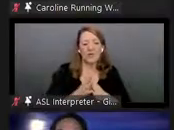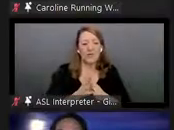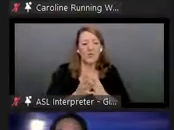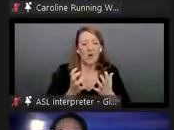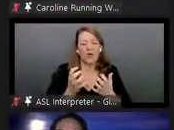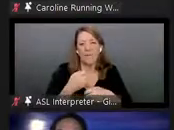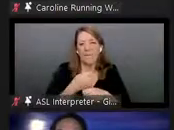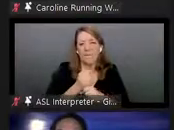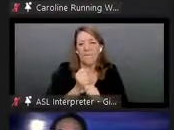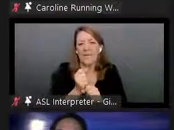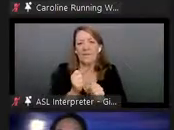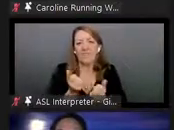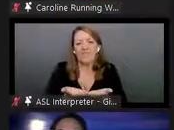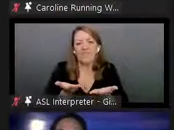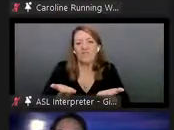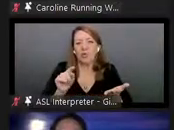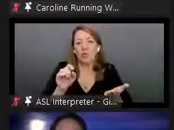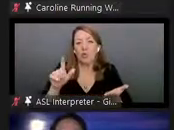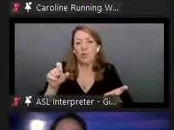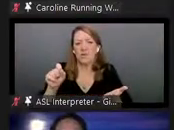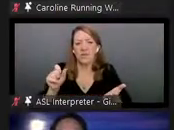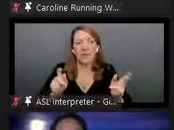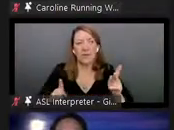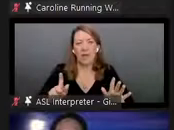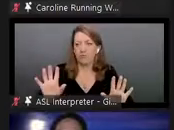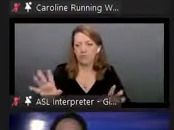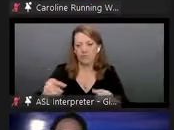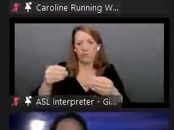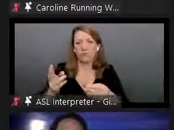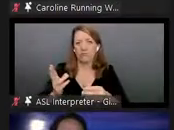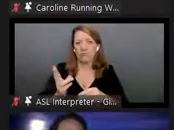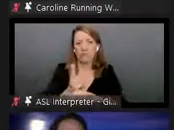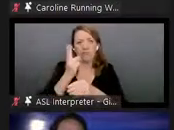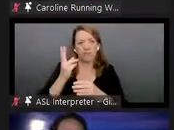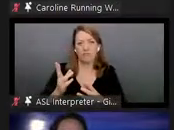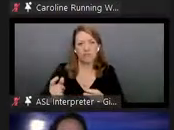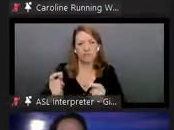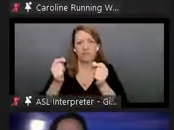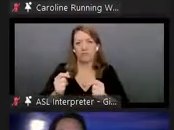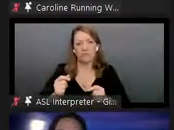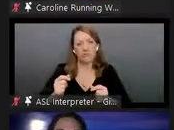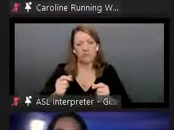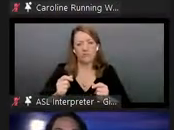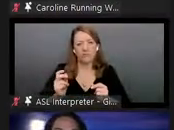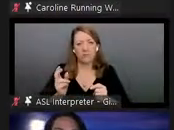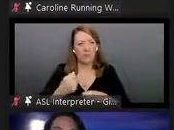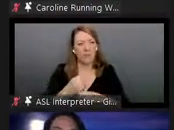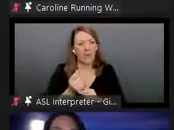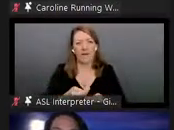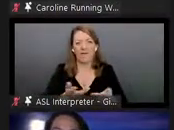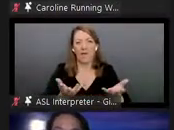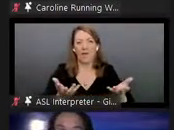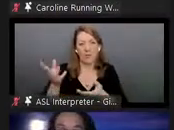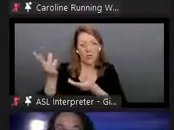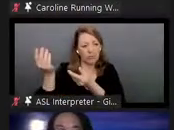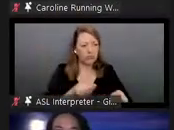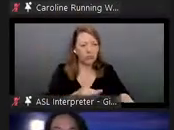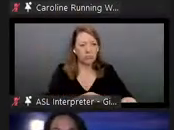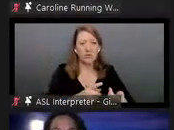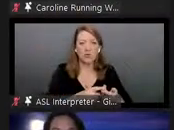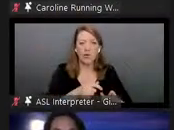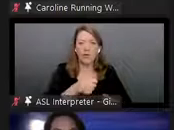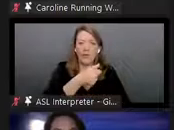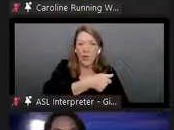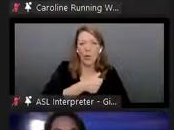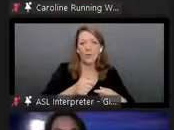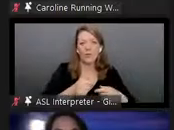that people can pick up, that they can, um, you know, port or make available to their own language communities very easily.